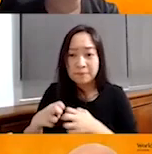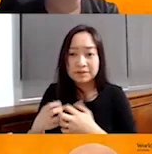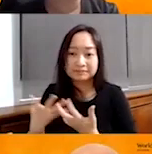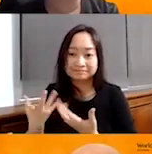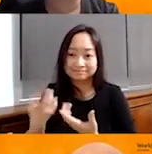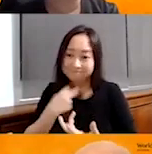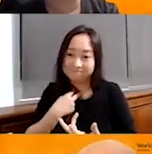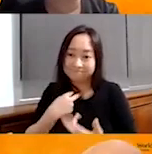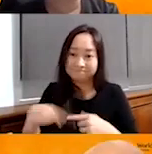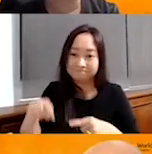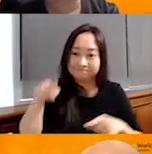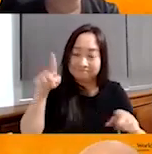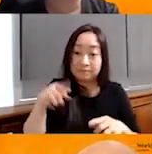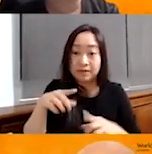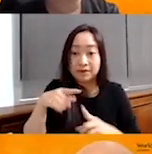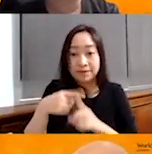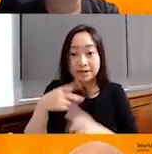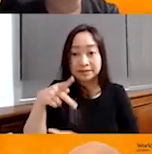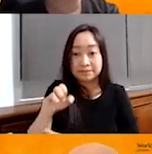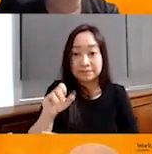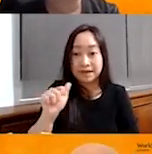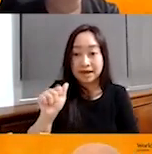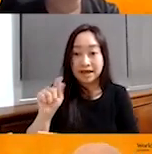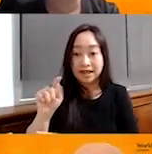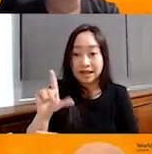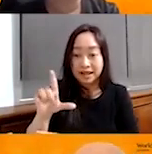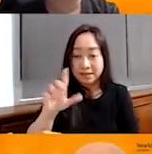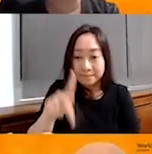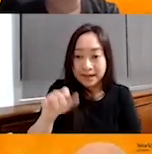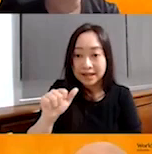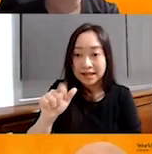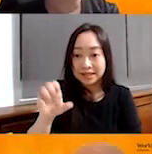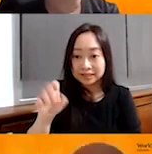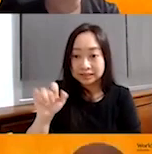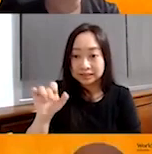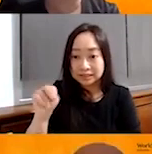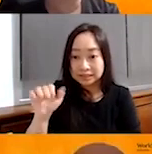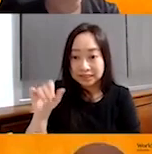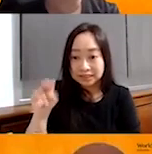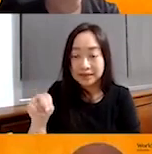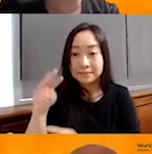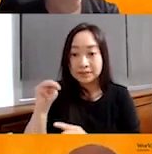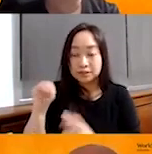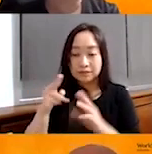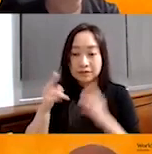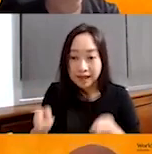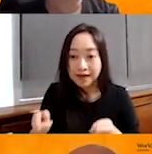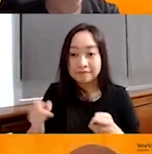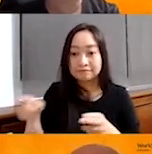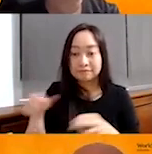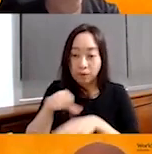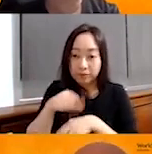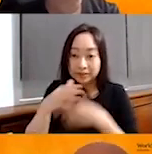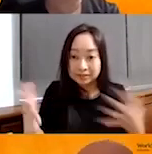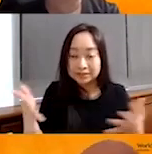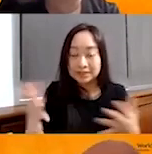Also, the Palestinian Ministry of Health, they are the ones who operate the health system and they have